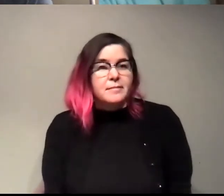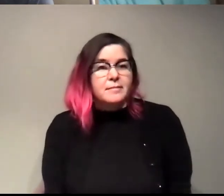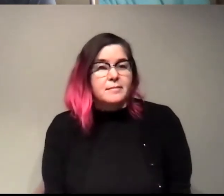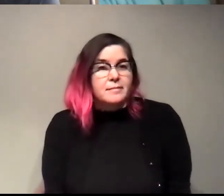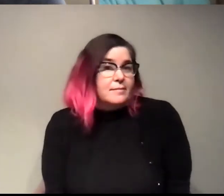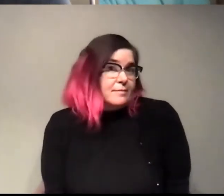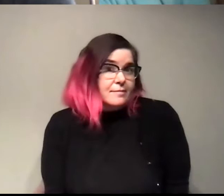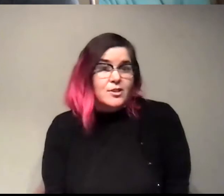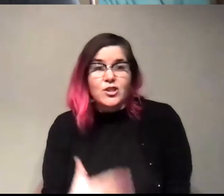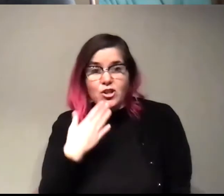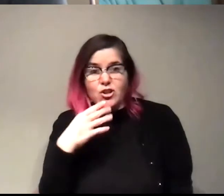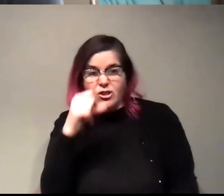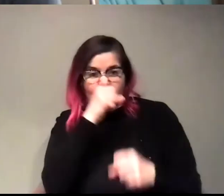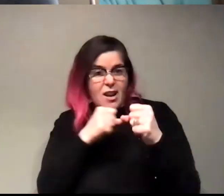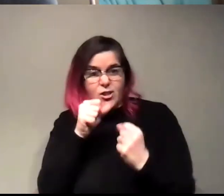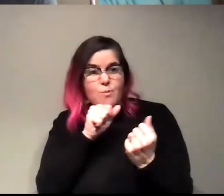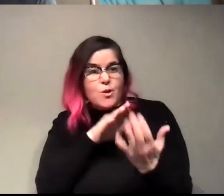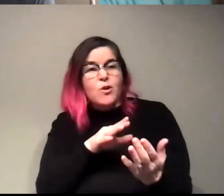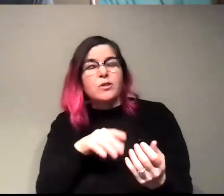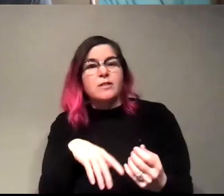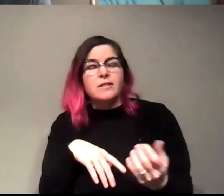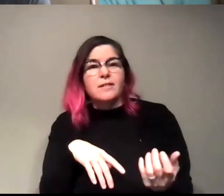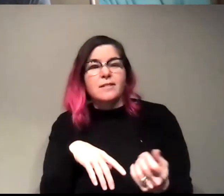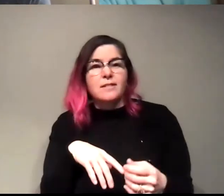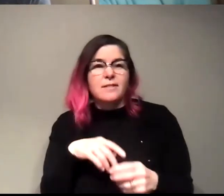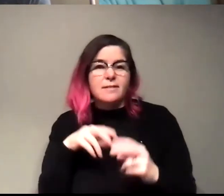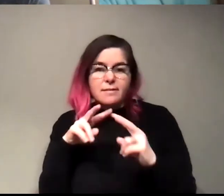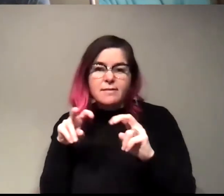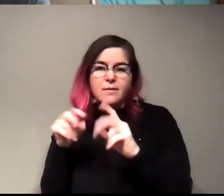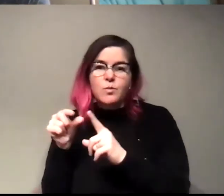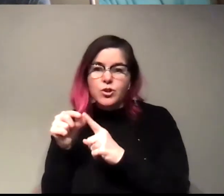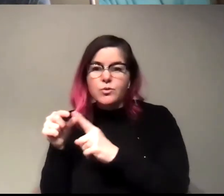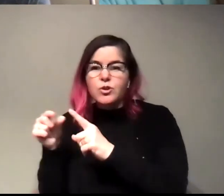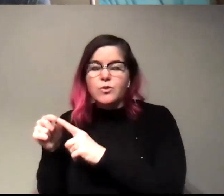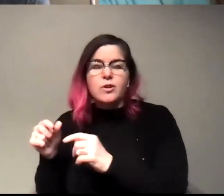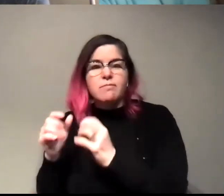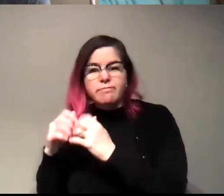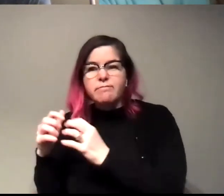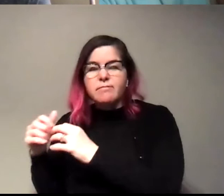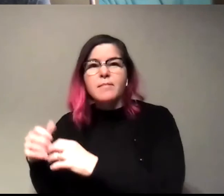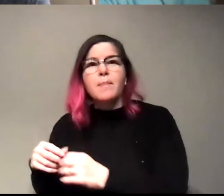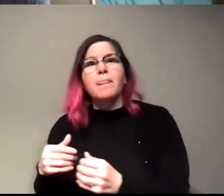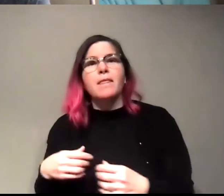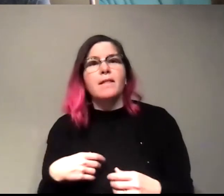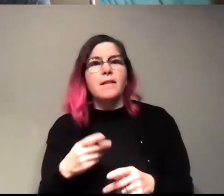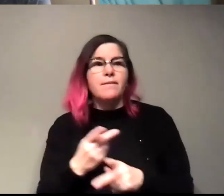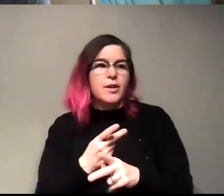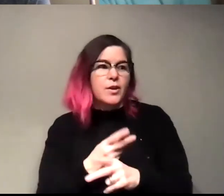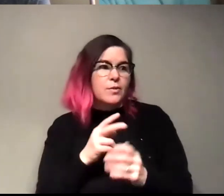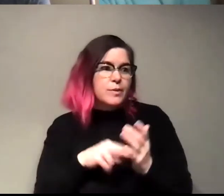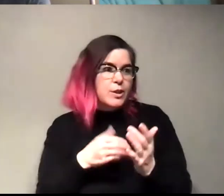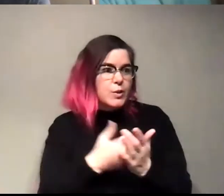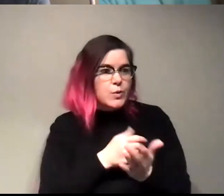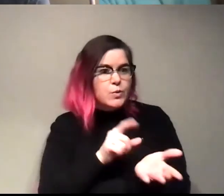that's a good strategy is like sound, you know, uh, to figure out what, you know, new papers and stuff, like what these